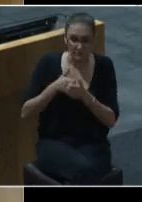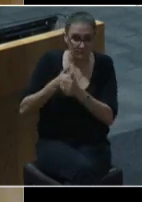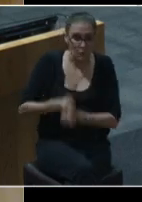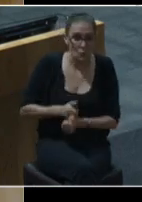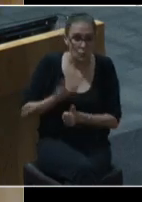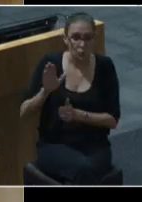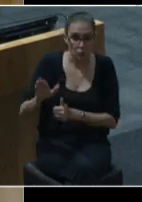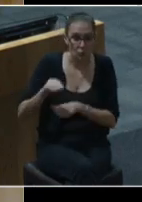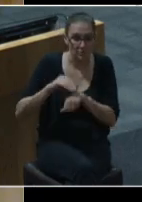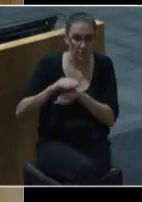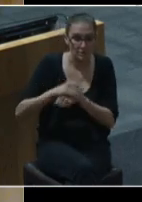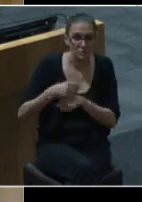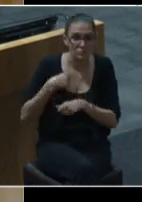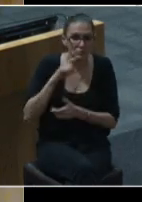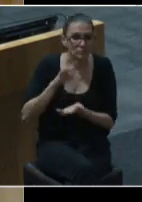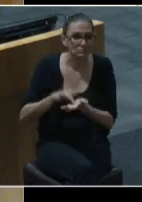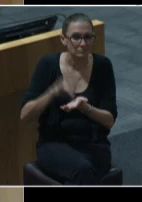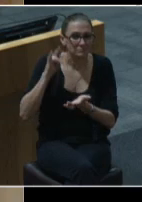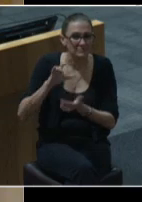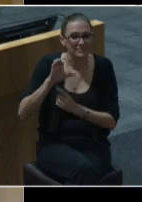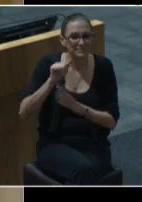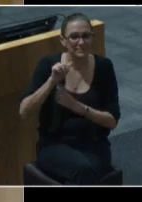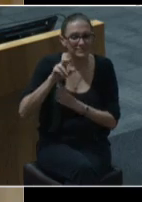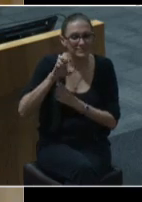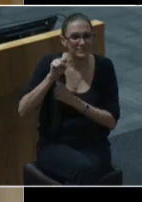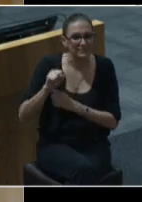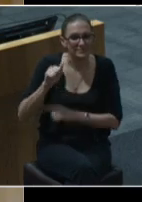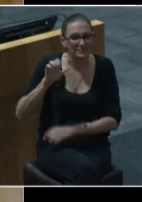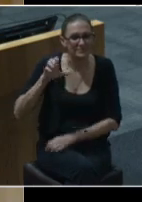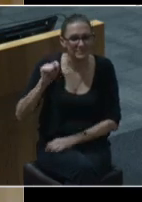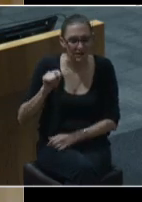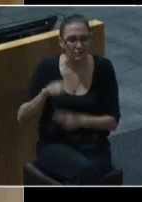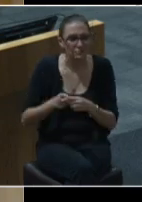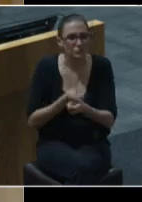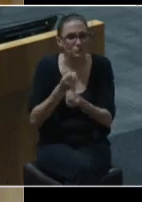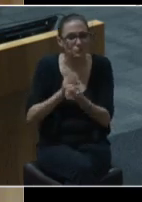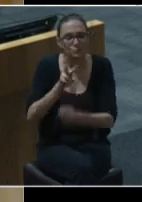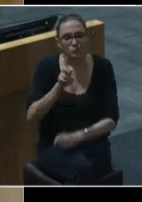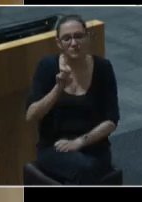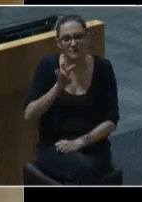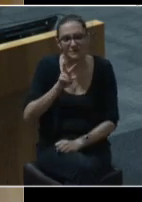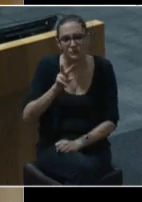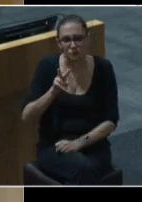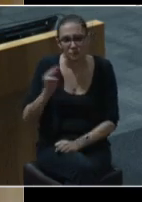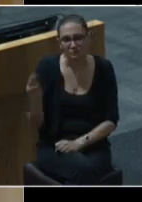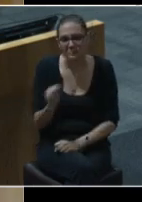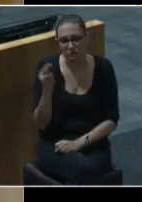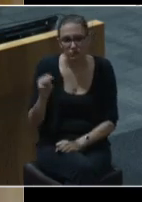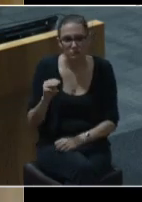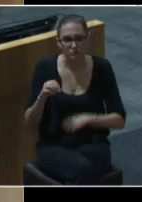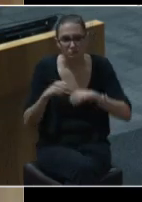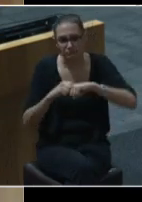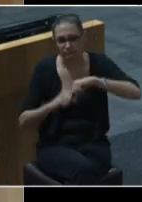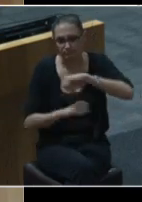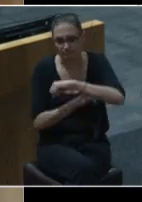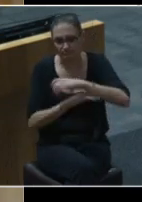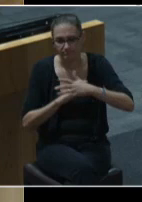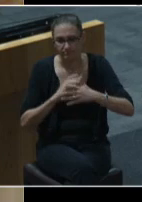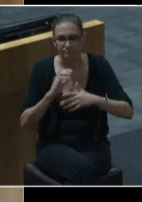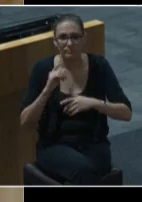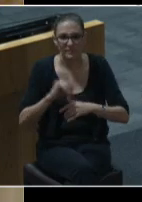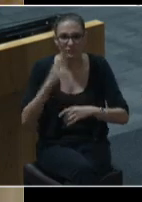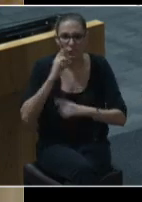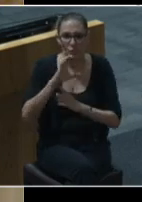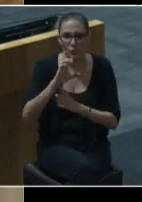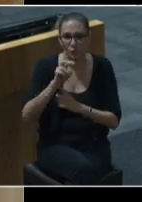federal funding provided through the CARES Act to support the $272 million framework for the city's COVID-19 response that